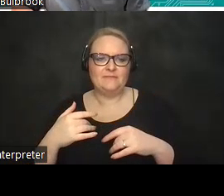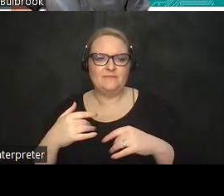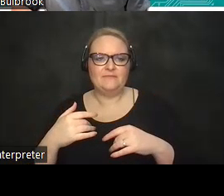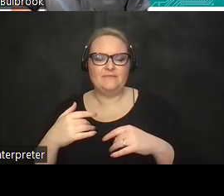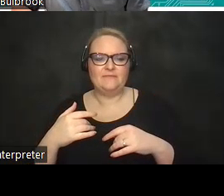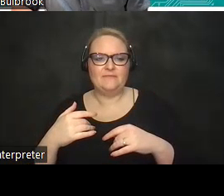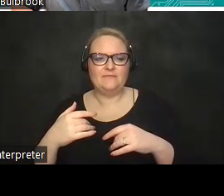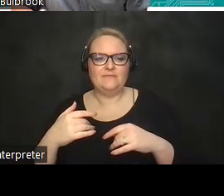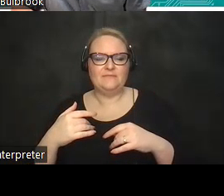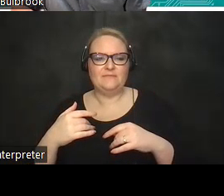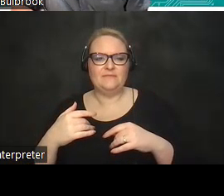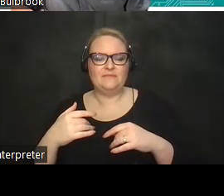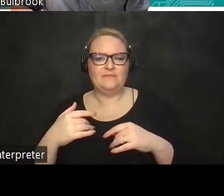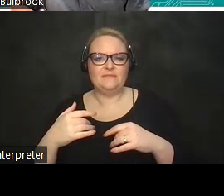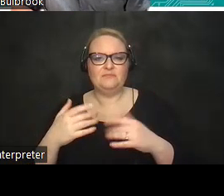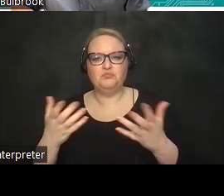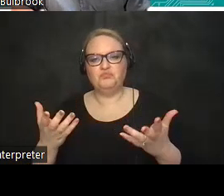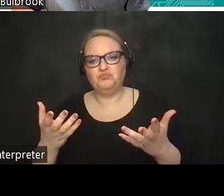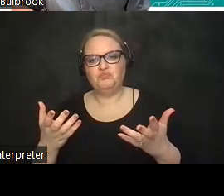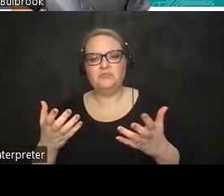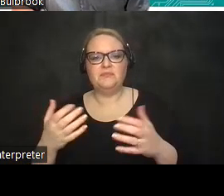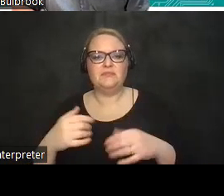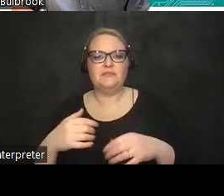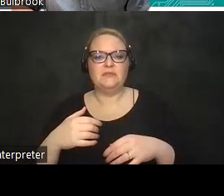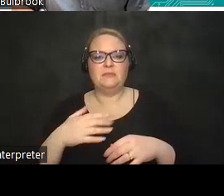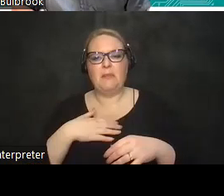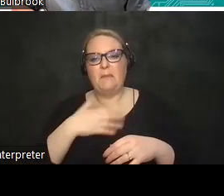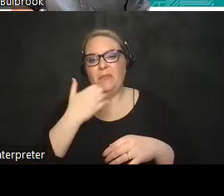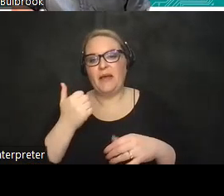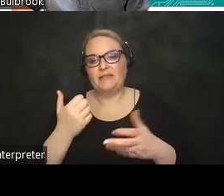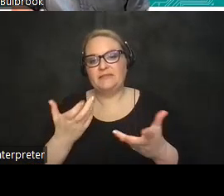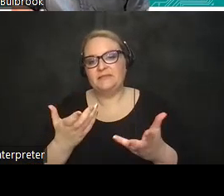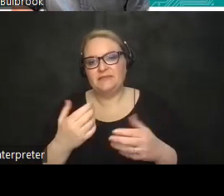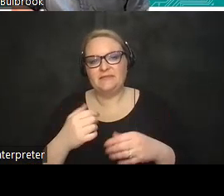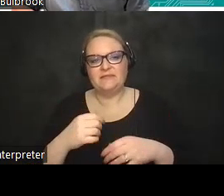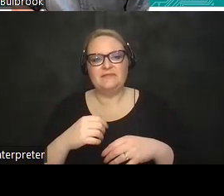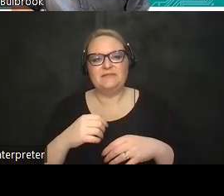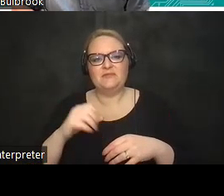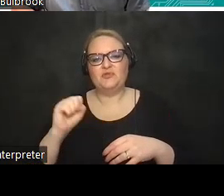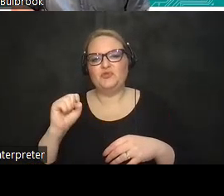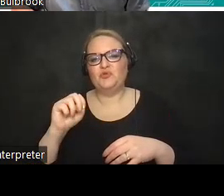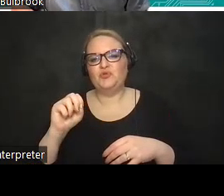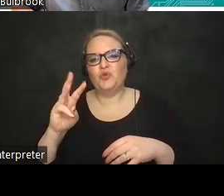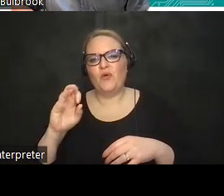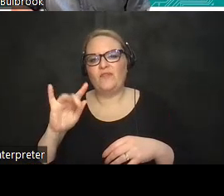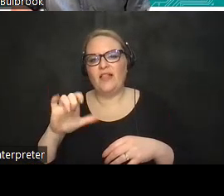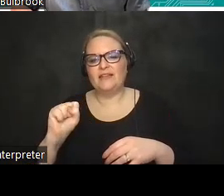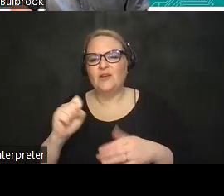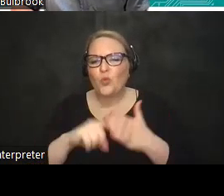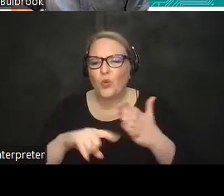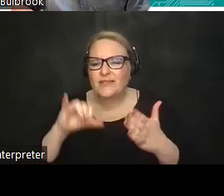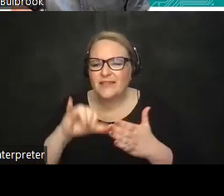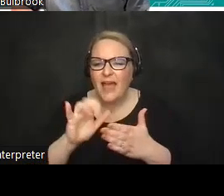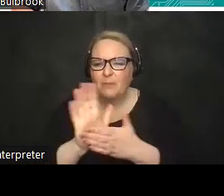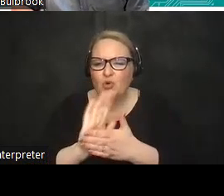of uh uh best i could do anyway some snowflakes what was that disney movie that was at